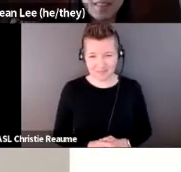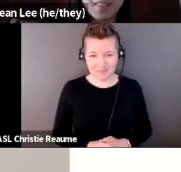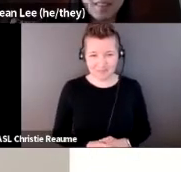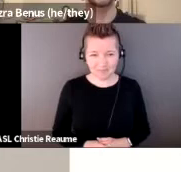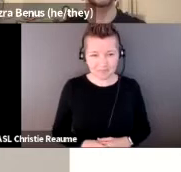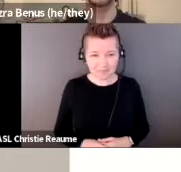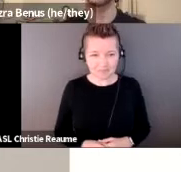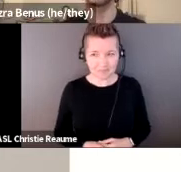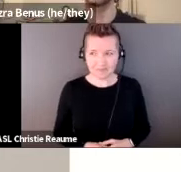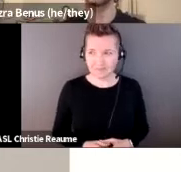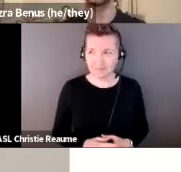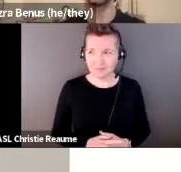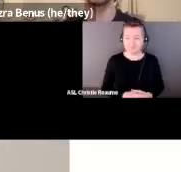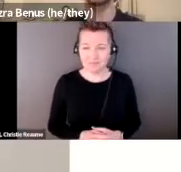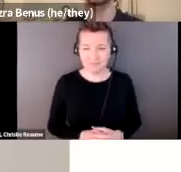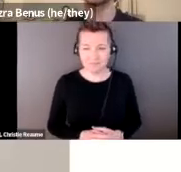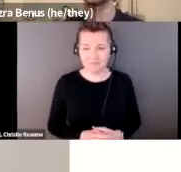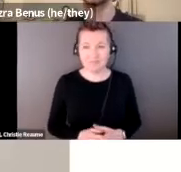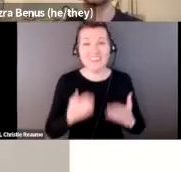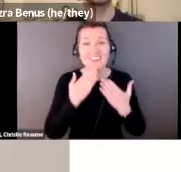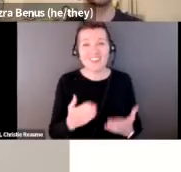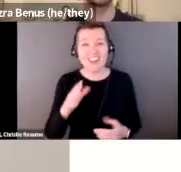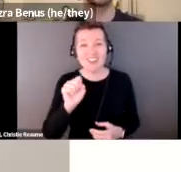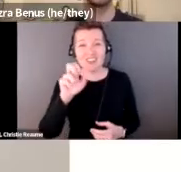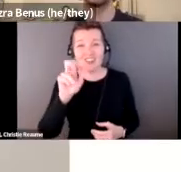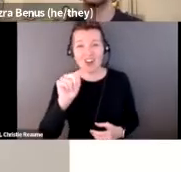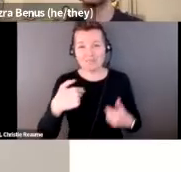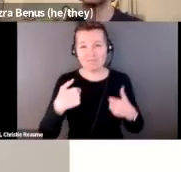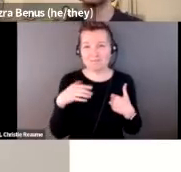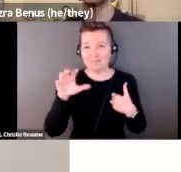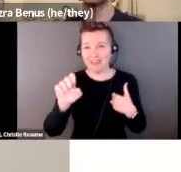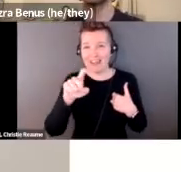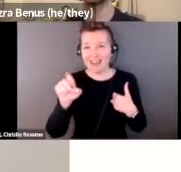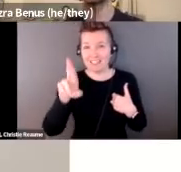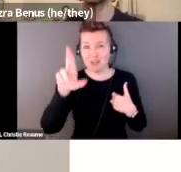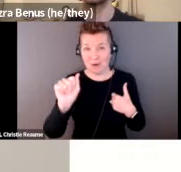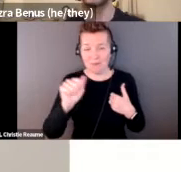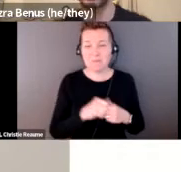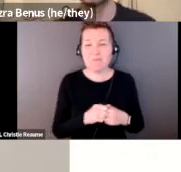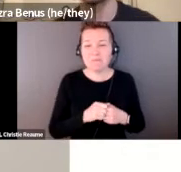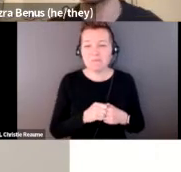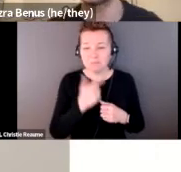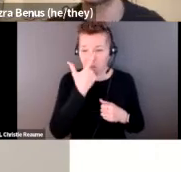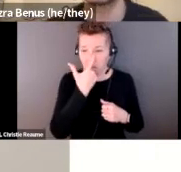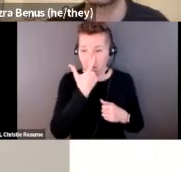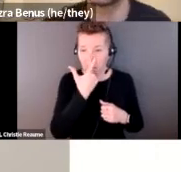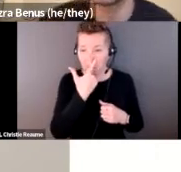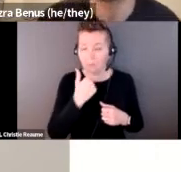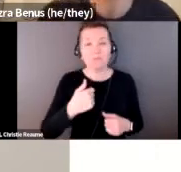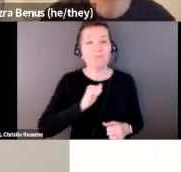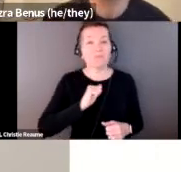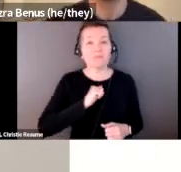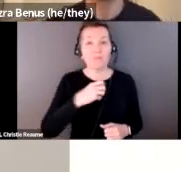Thanks, Sean. Hi, everyone. This is Ezra speaking. I am a white person